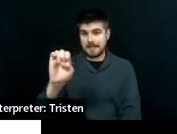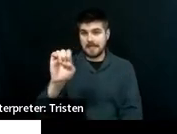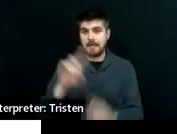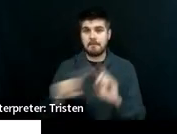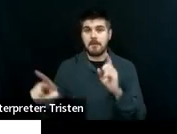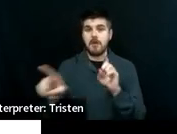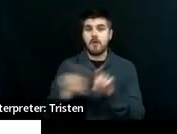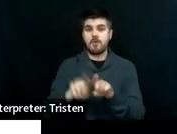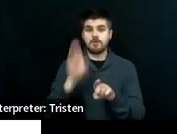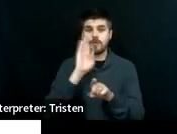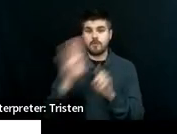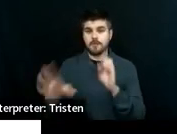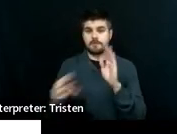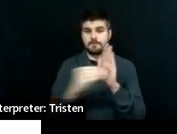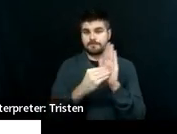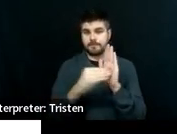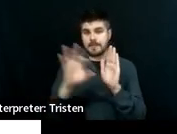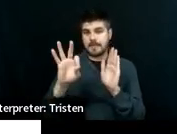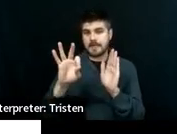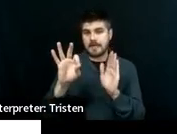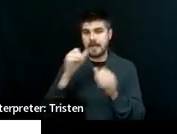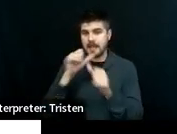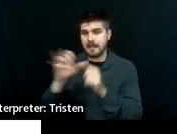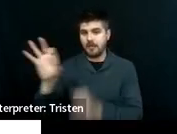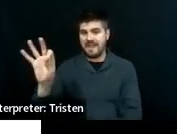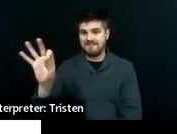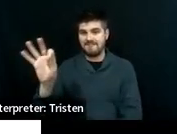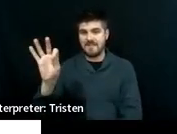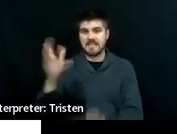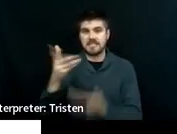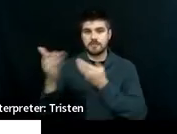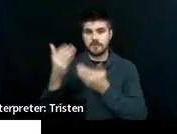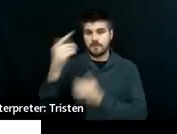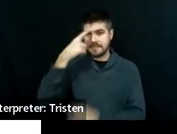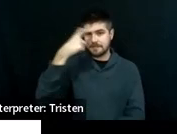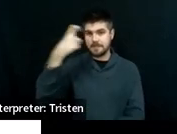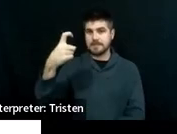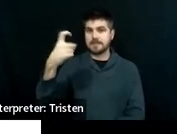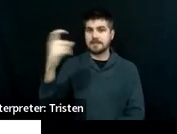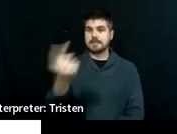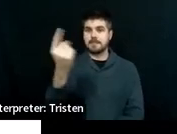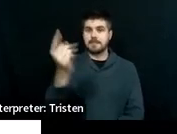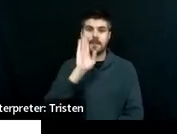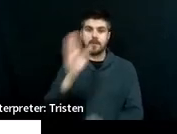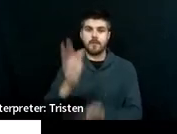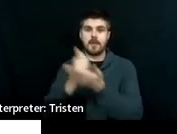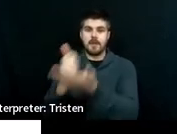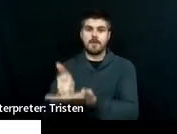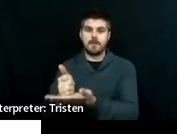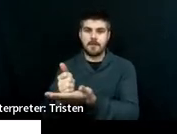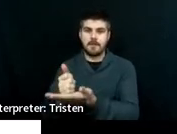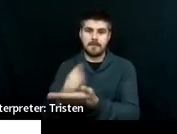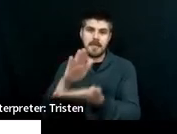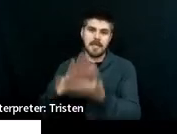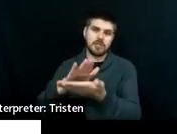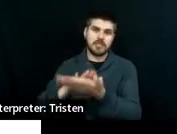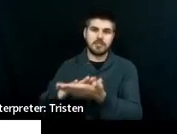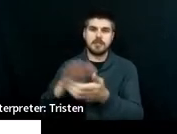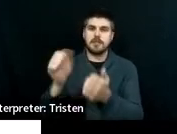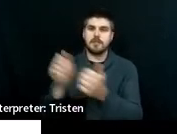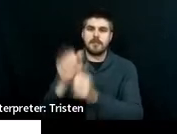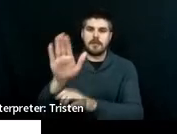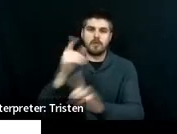put it in 9F as a service because it's something that is helping them educationally with the service.